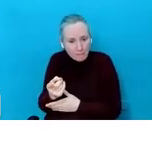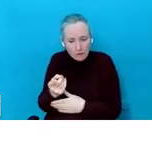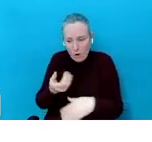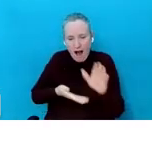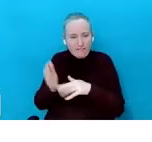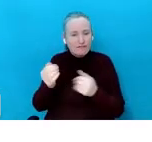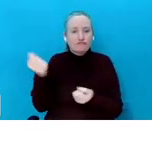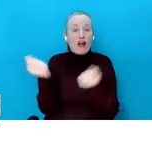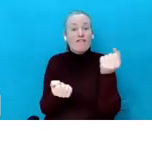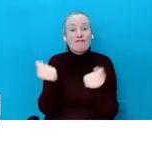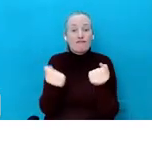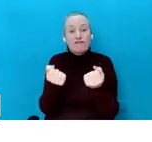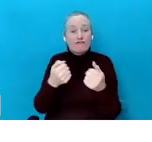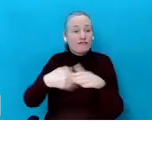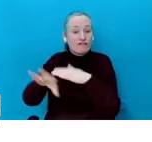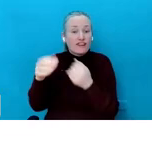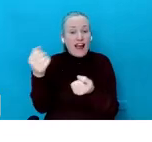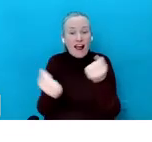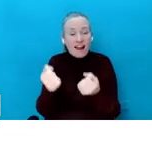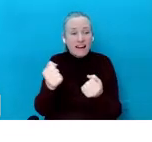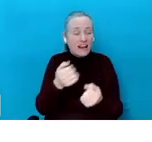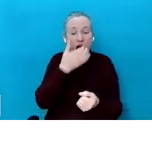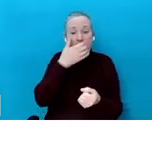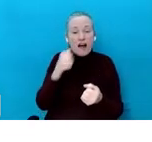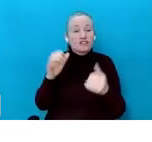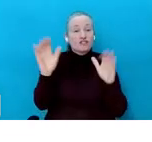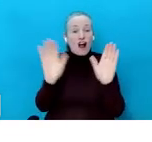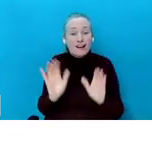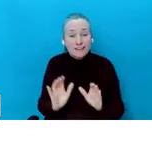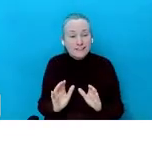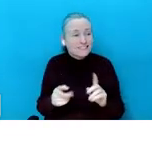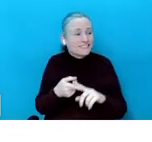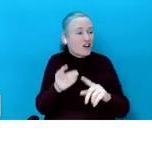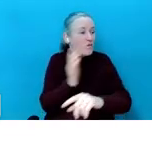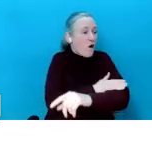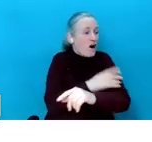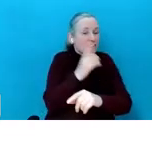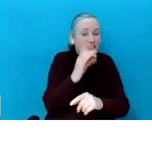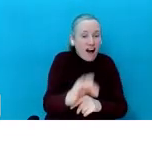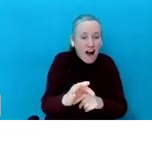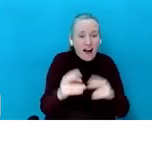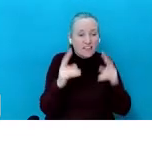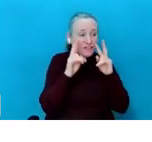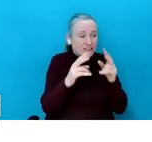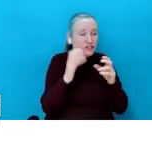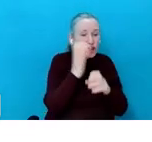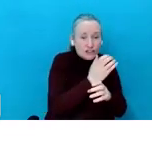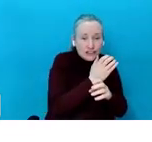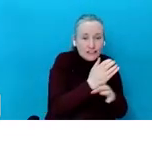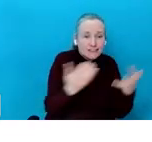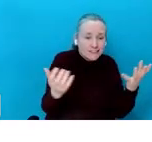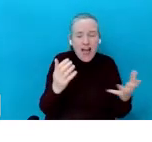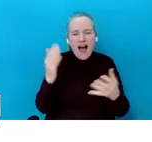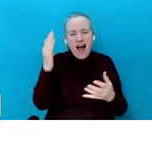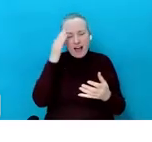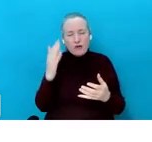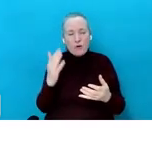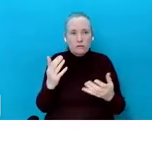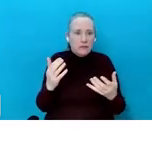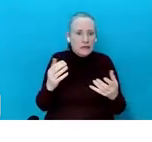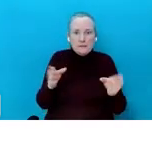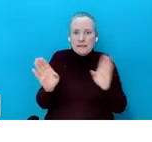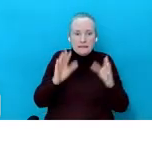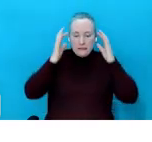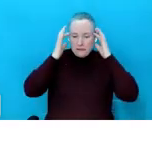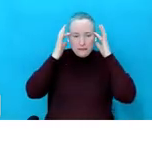Go get a hot chocolate. Go walk the dog. Go visit their cousin, you know. And I know that's easier said than done during a week when you're